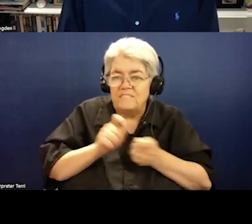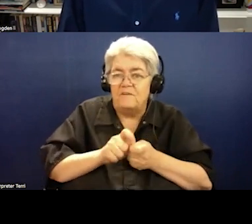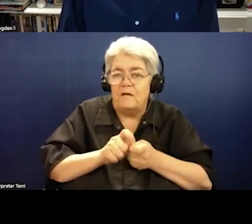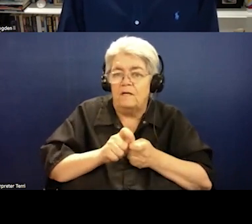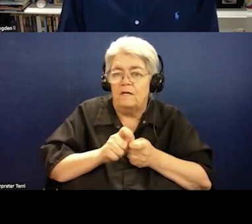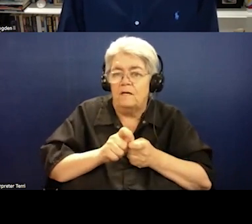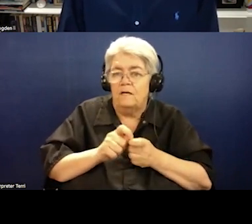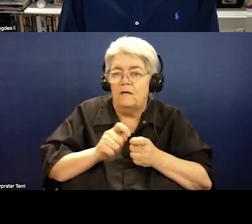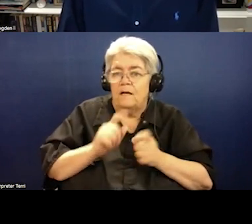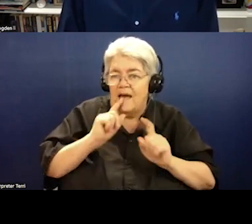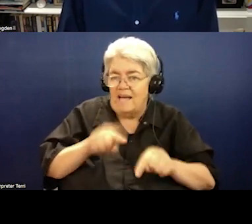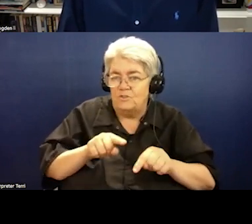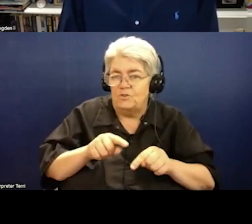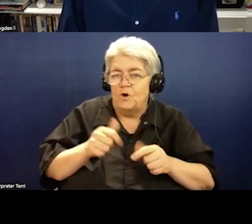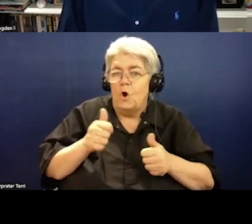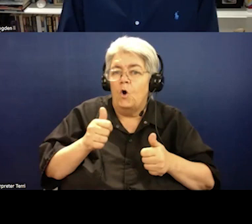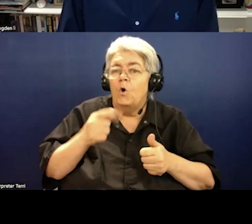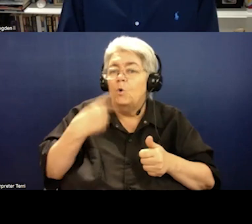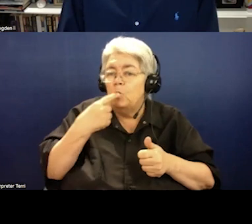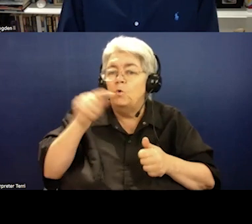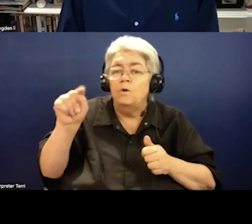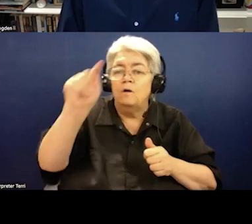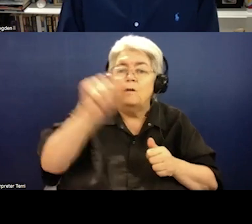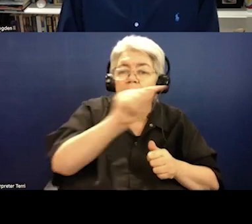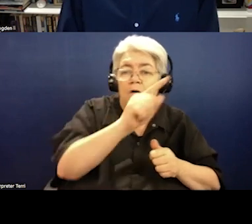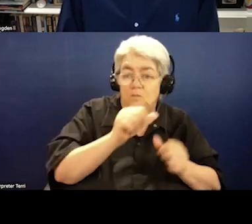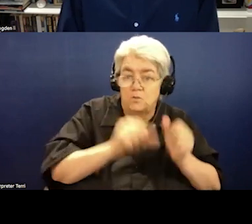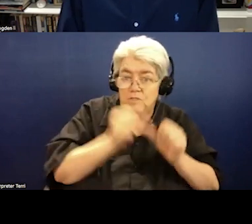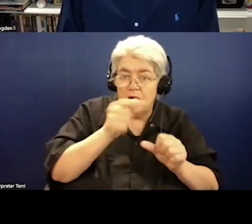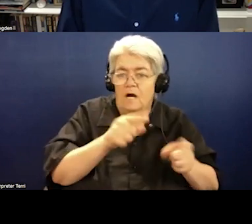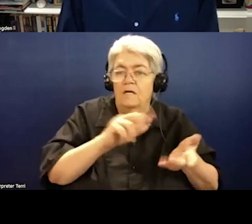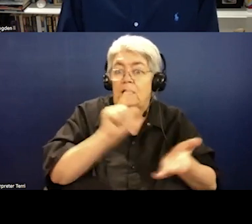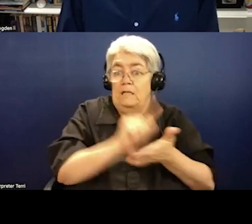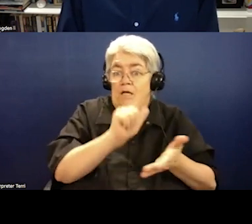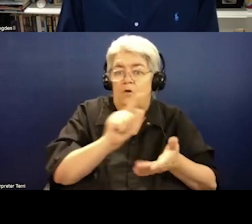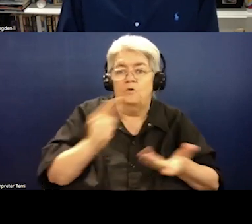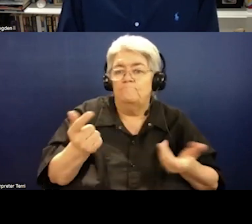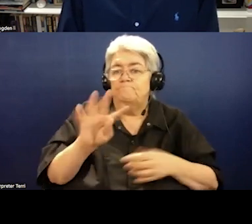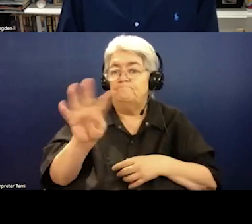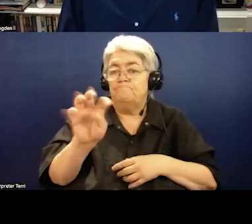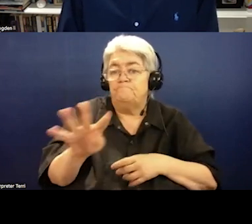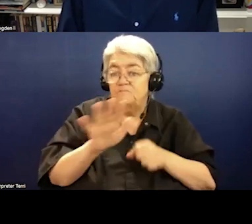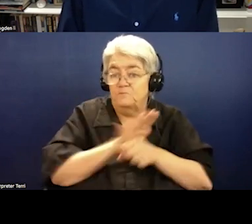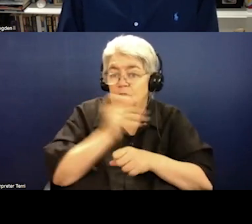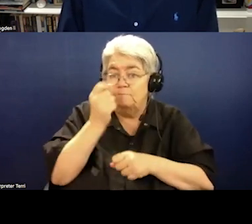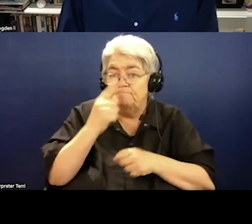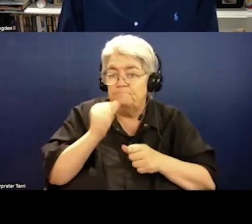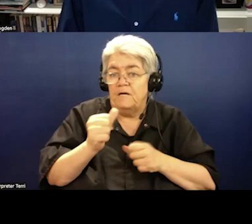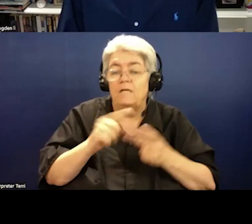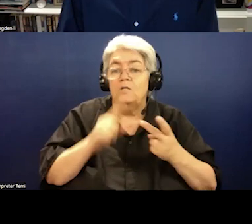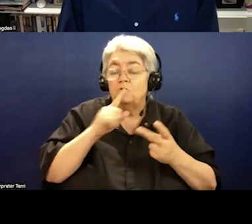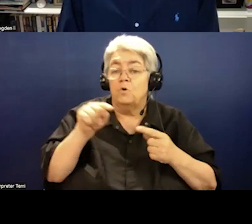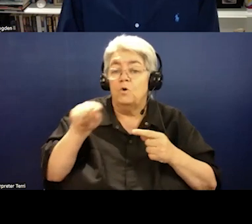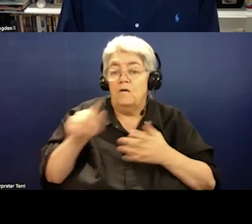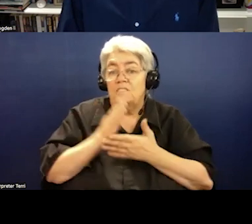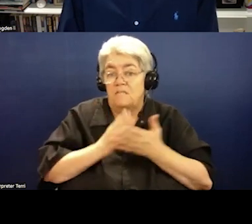exactly which countries have suicide as a crime. So we're doing the work. There are some countries where suicide, attempted suicide is a crime, where